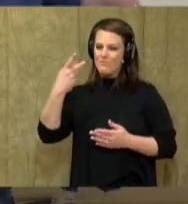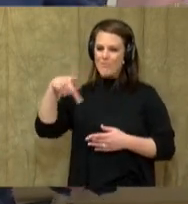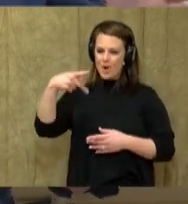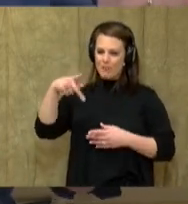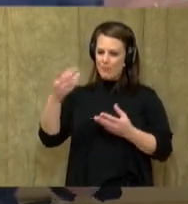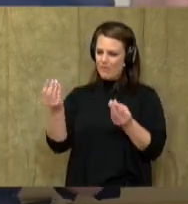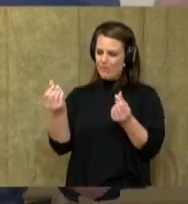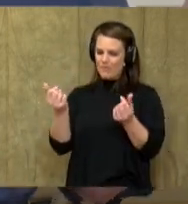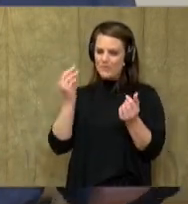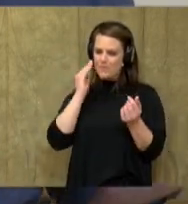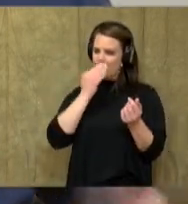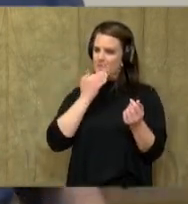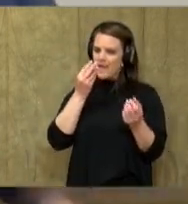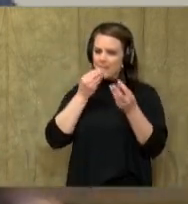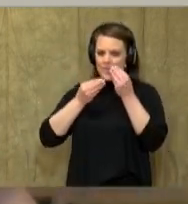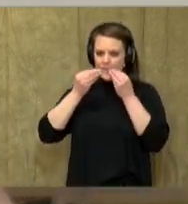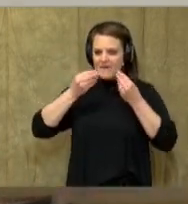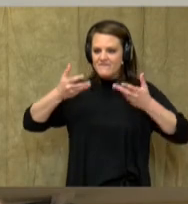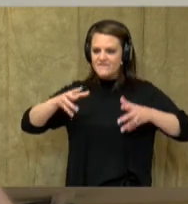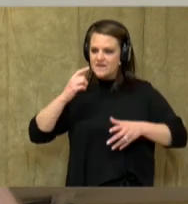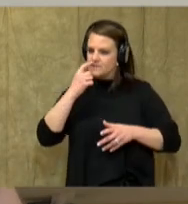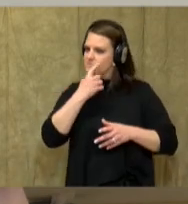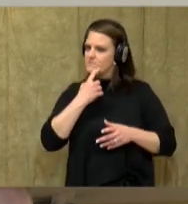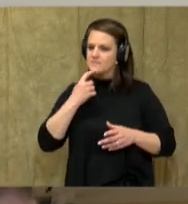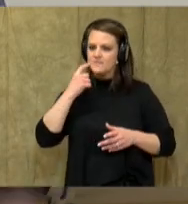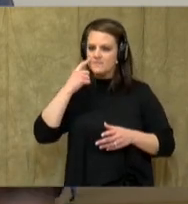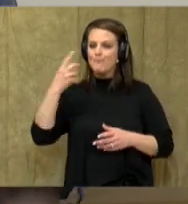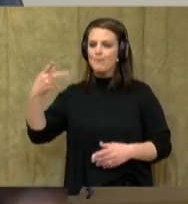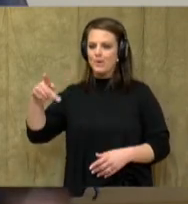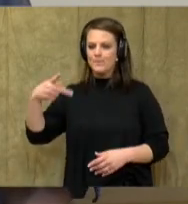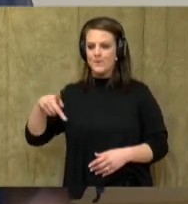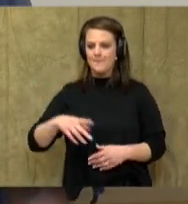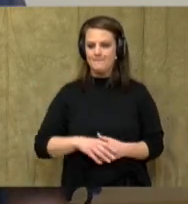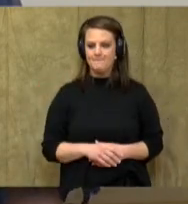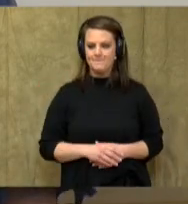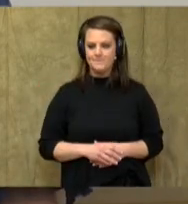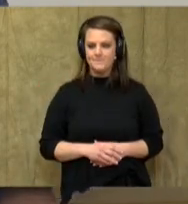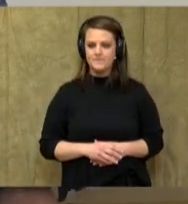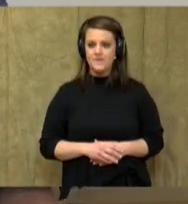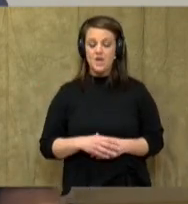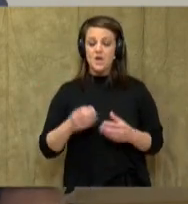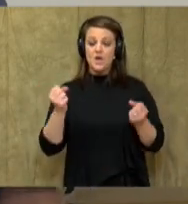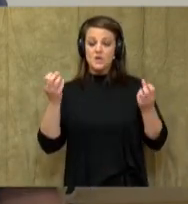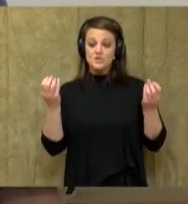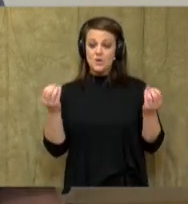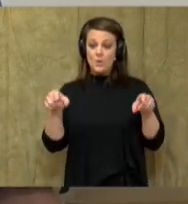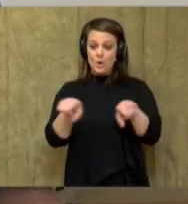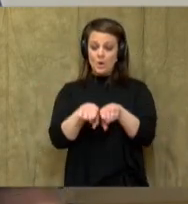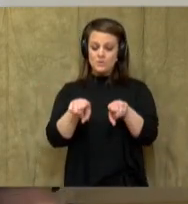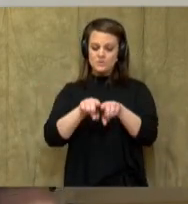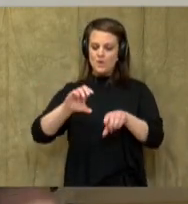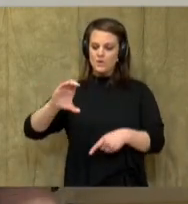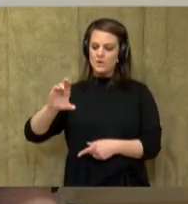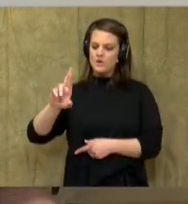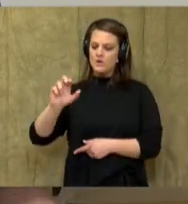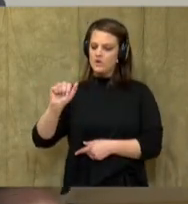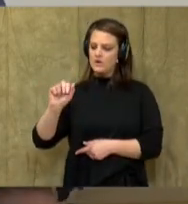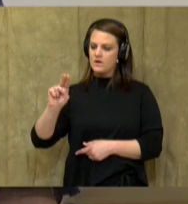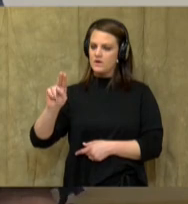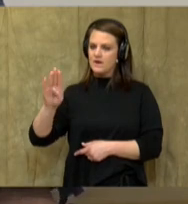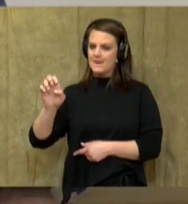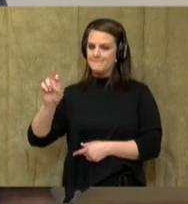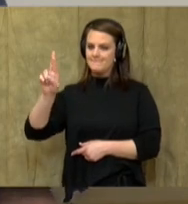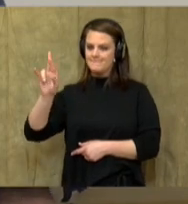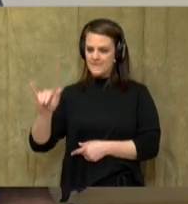purplish red color too. So, we find out that cranberries were also used to color